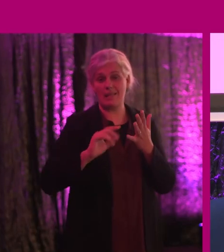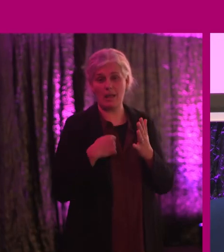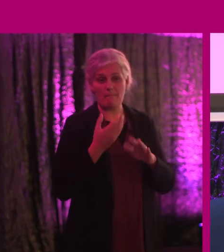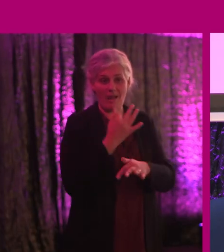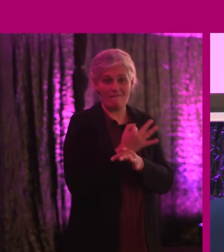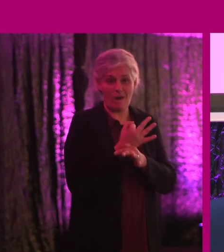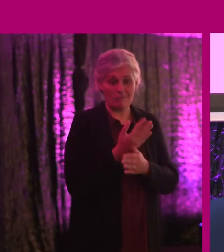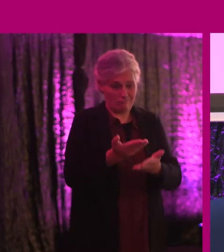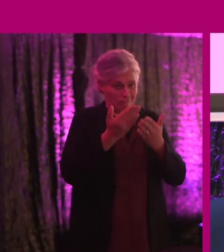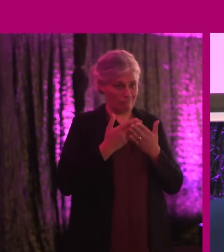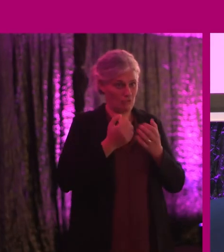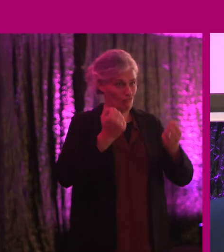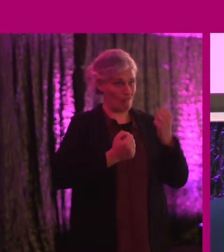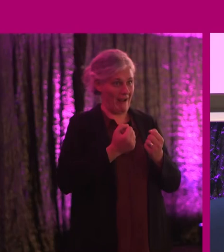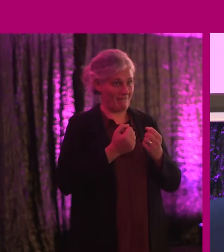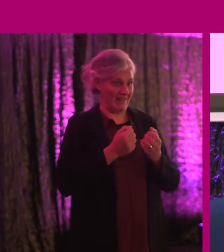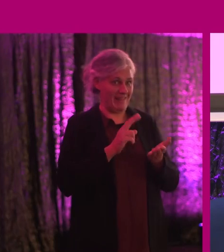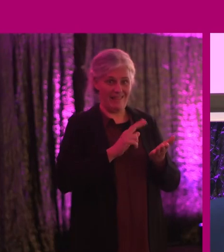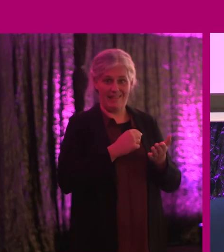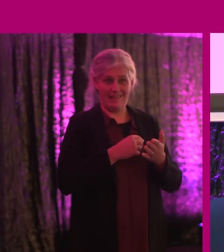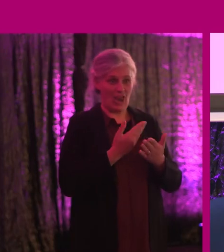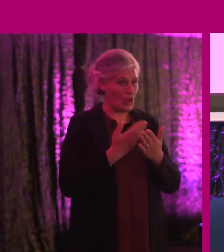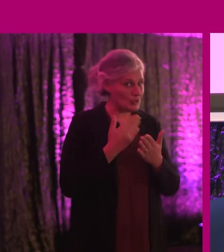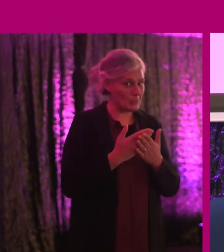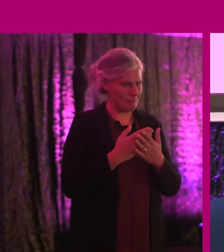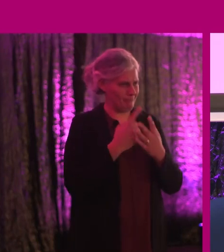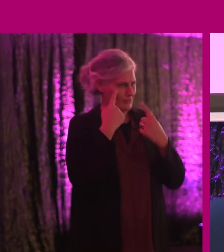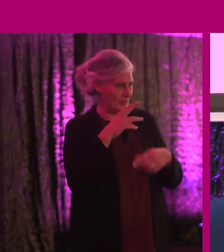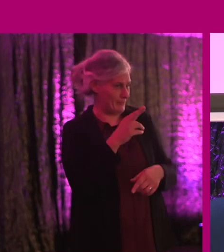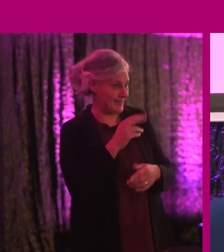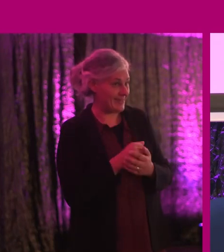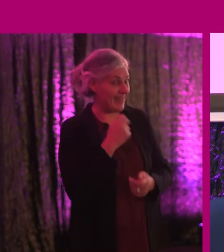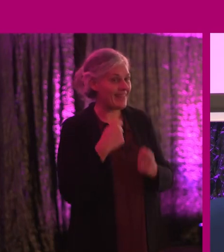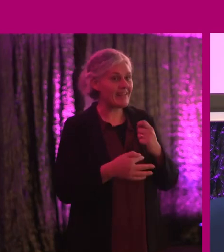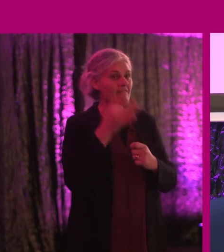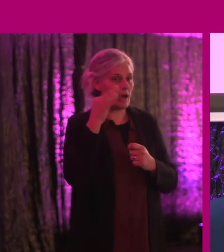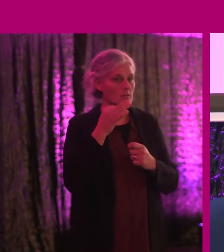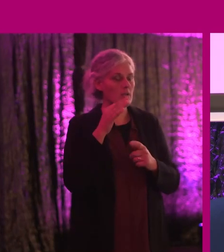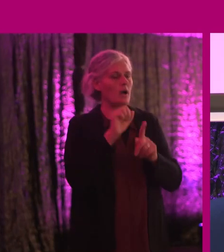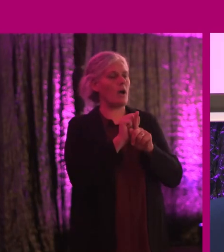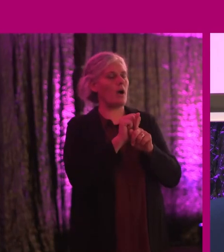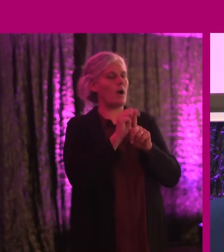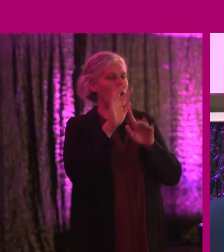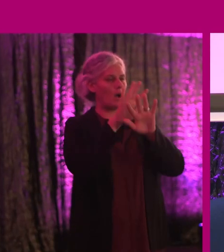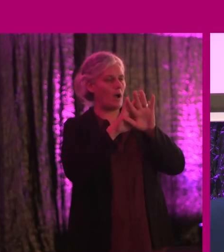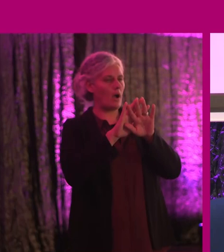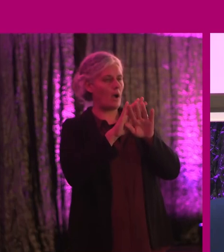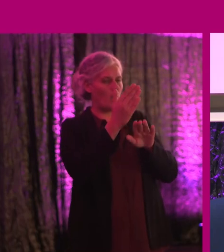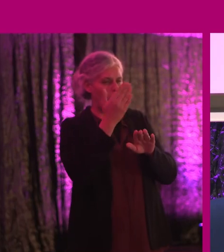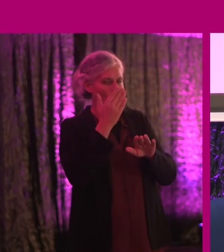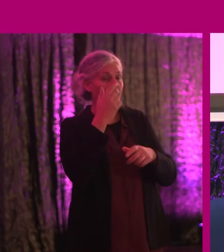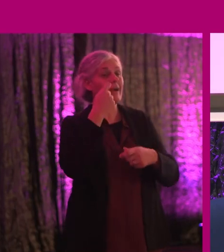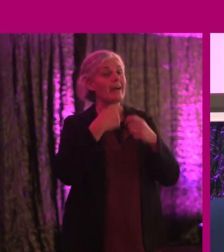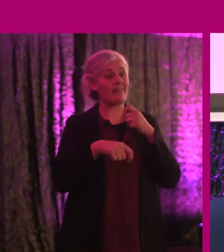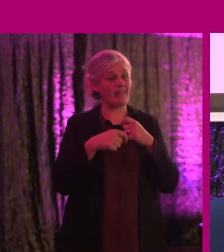got me a driving lesson, random. And that's when I discovered that I had this condition. And then I went into the closet, the